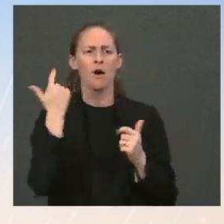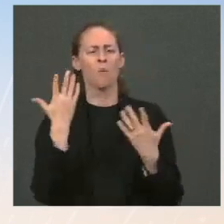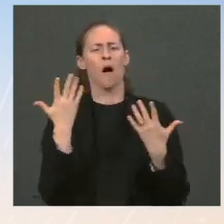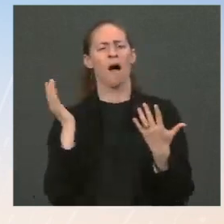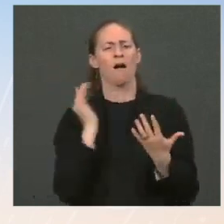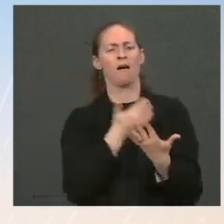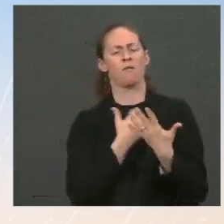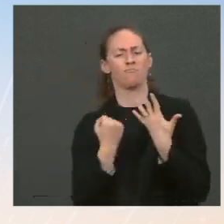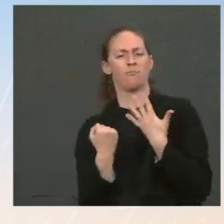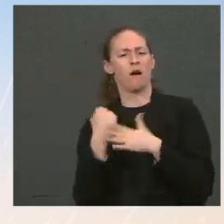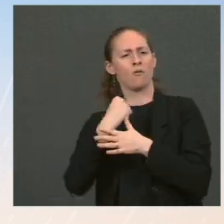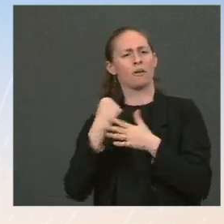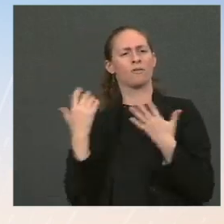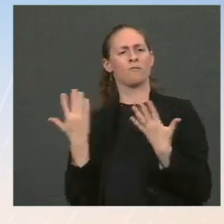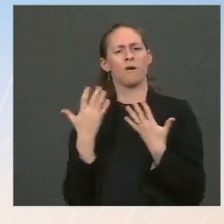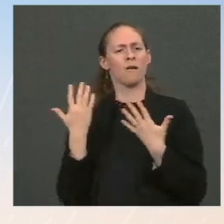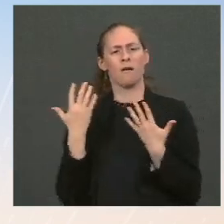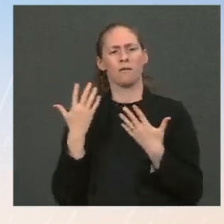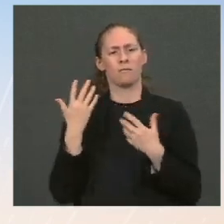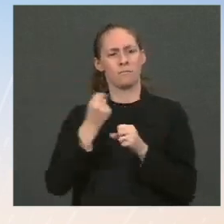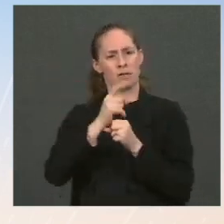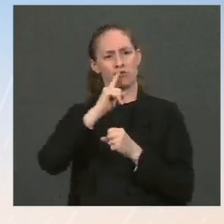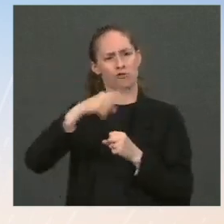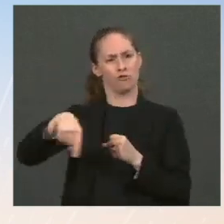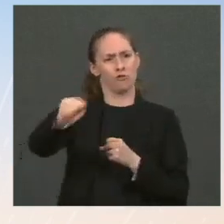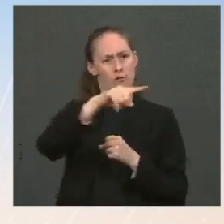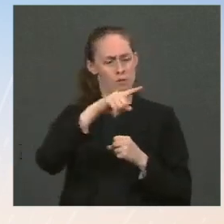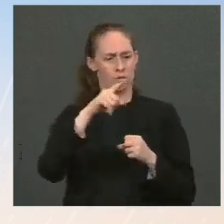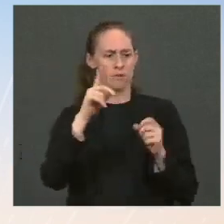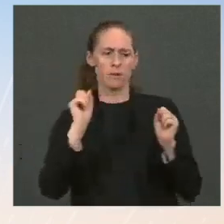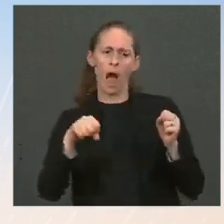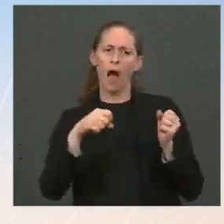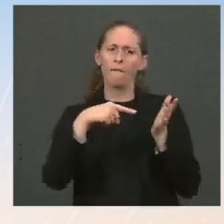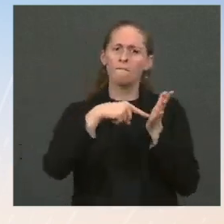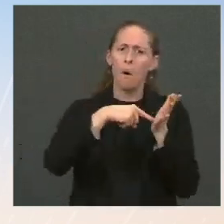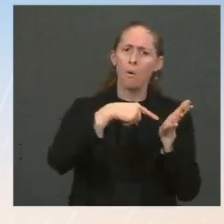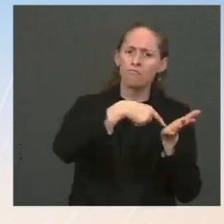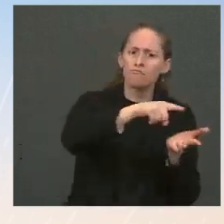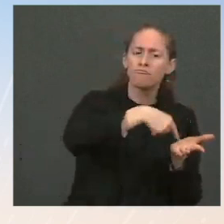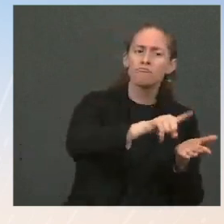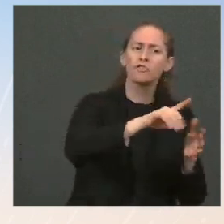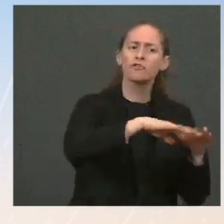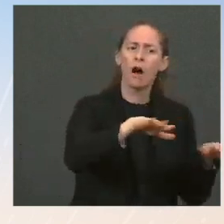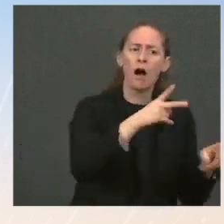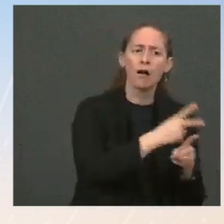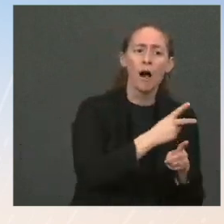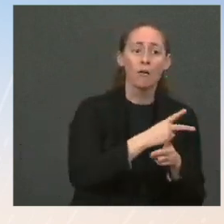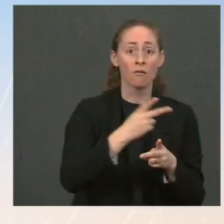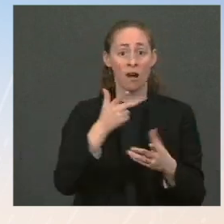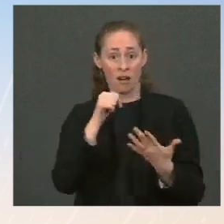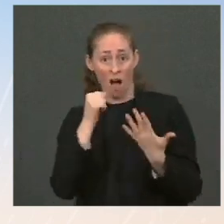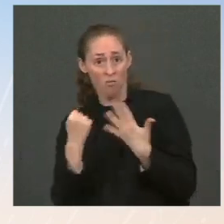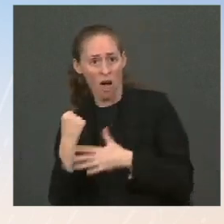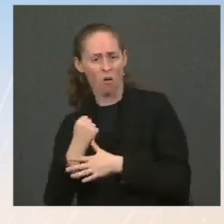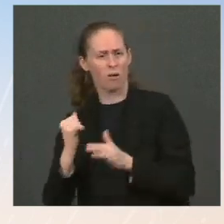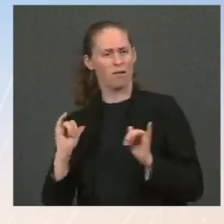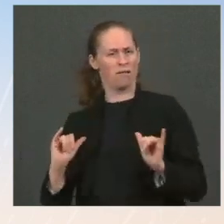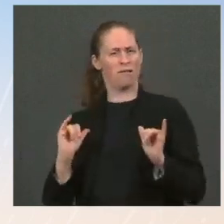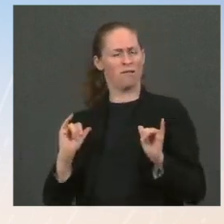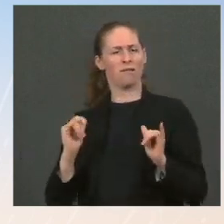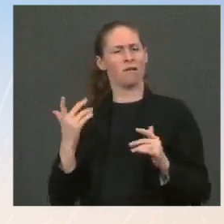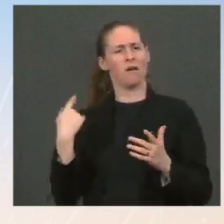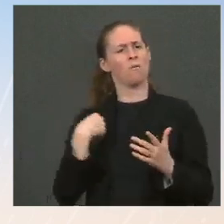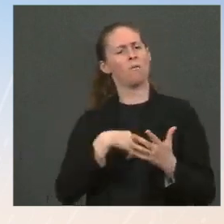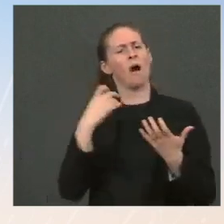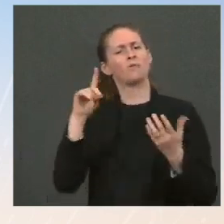making sure that people can afford child care so that they can join the workforce? Is it or is it not? Is our priority doing more to address the